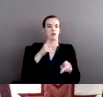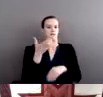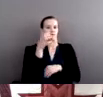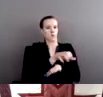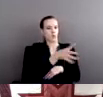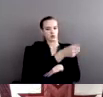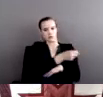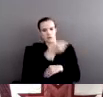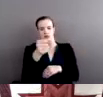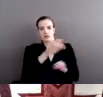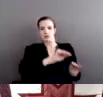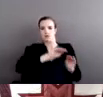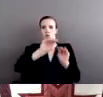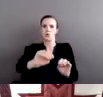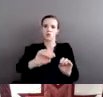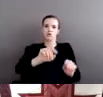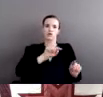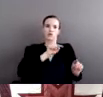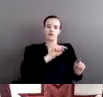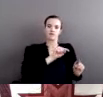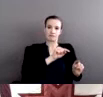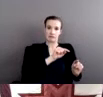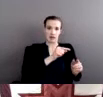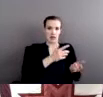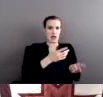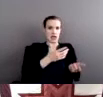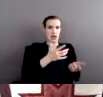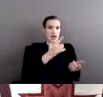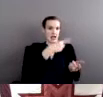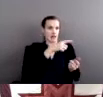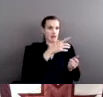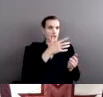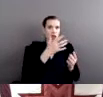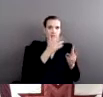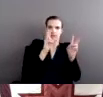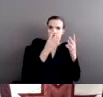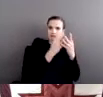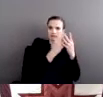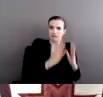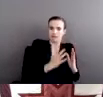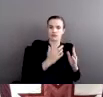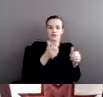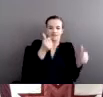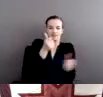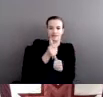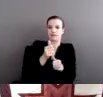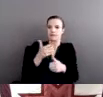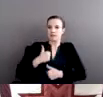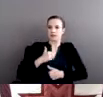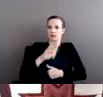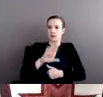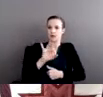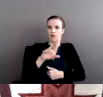and were being held captive in a military fort. Now, we don't know much